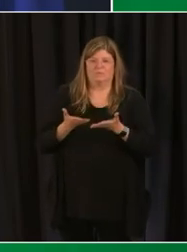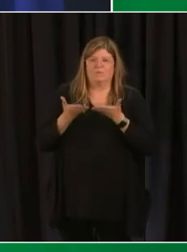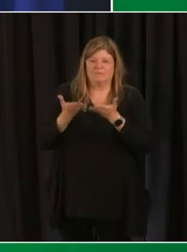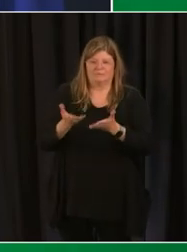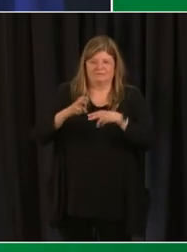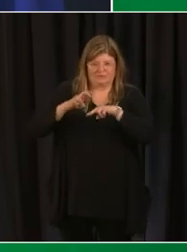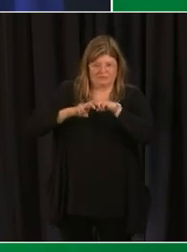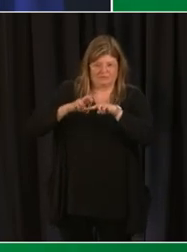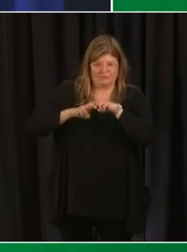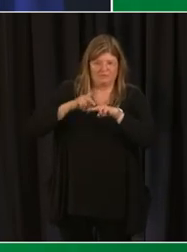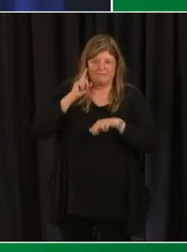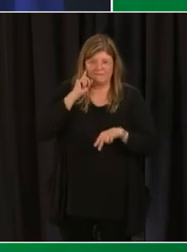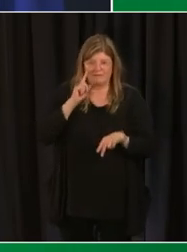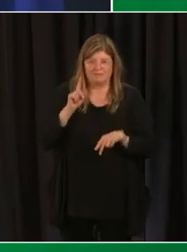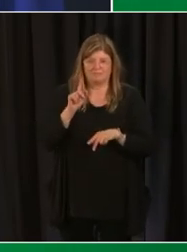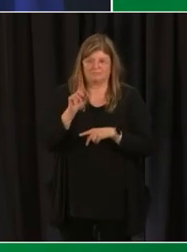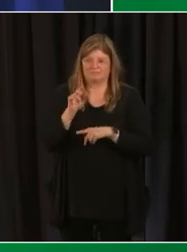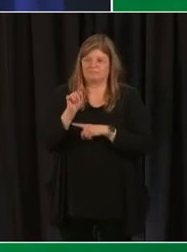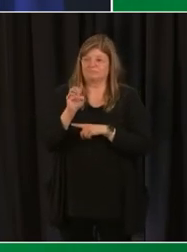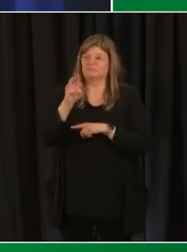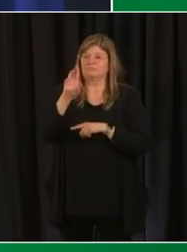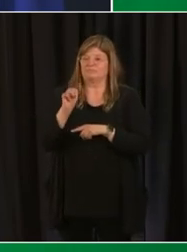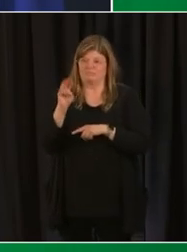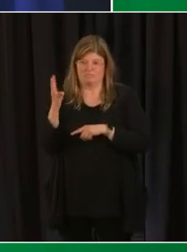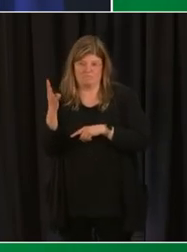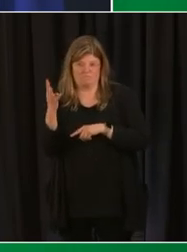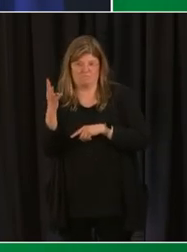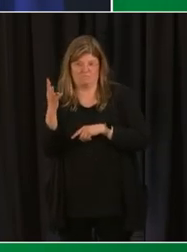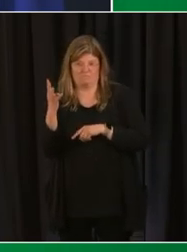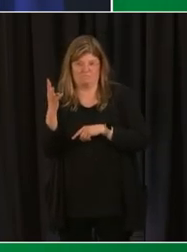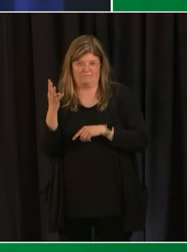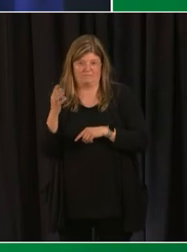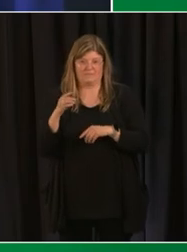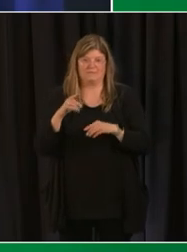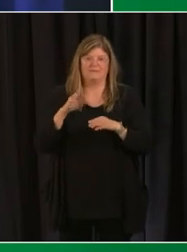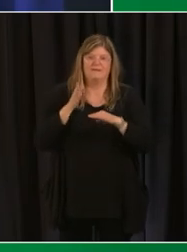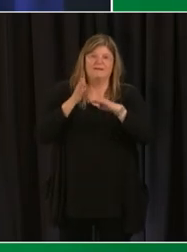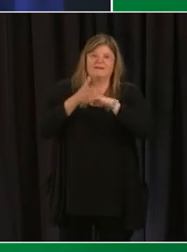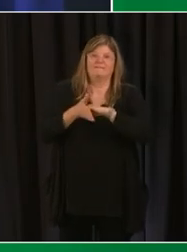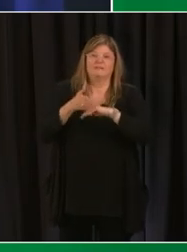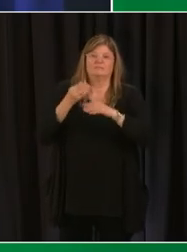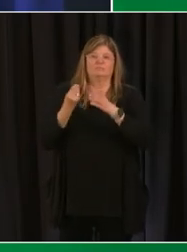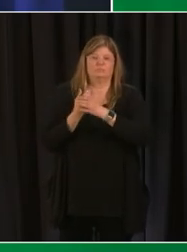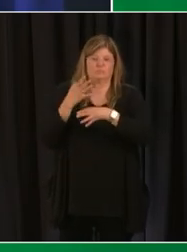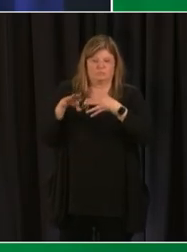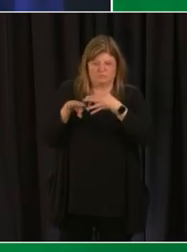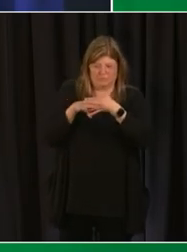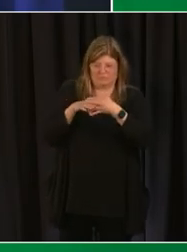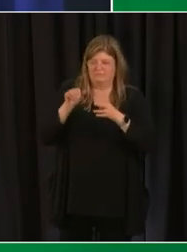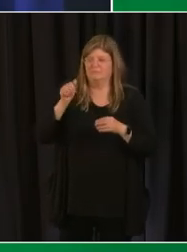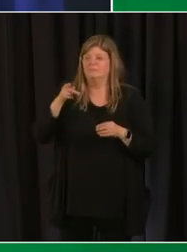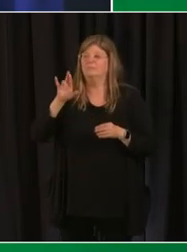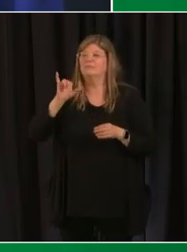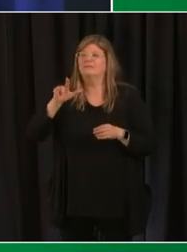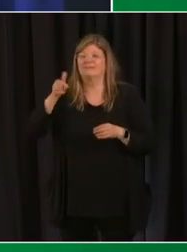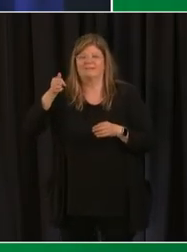seats accordingly for term four which begins in april after spring break on april 19th